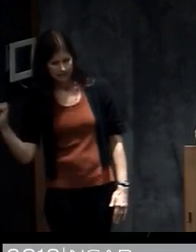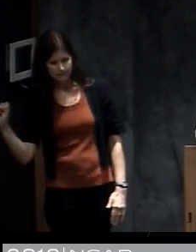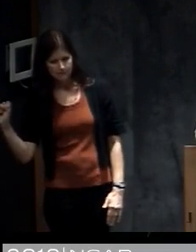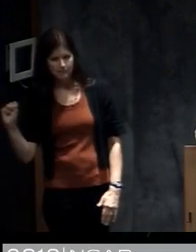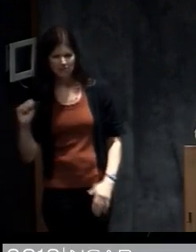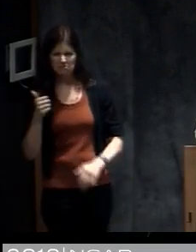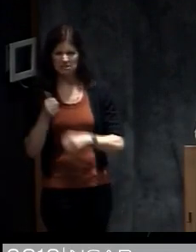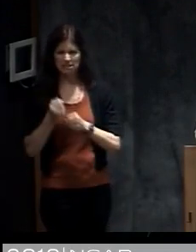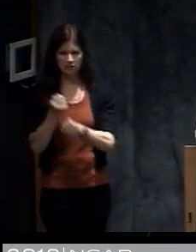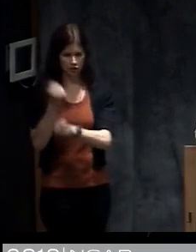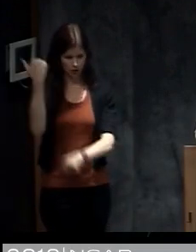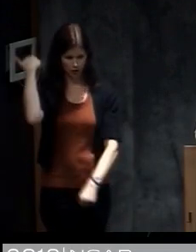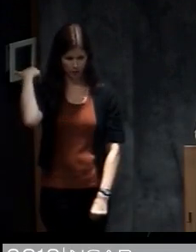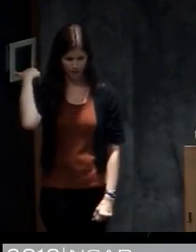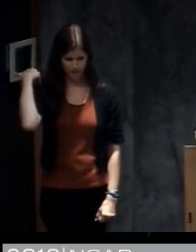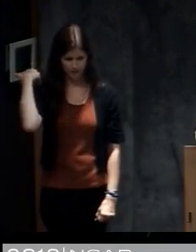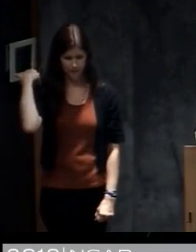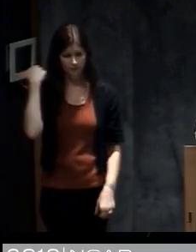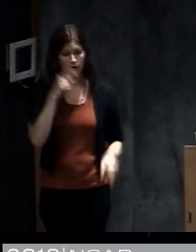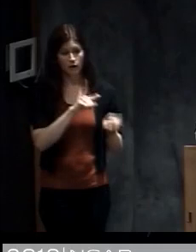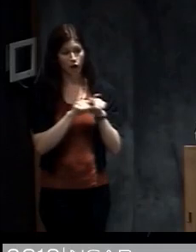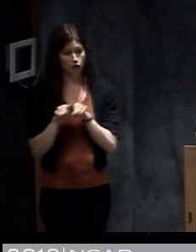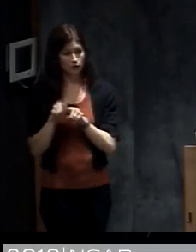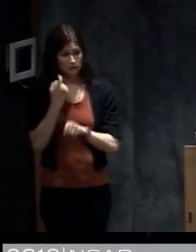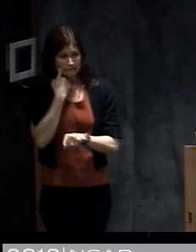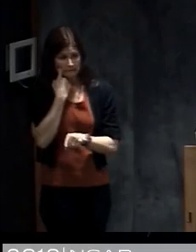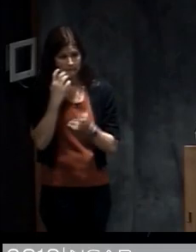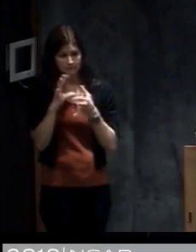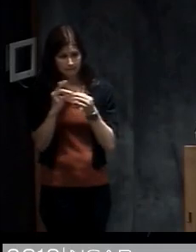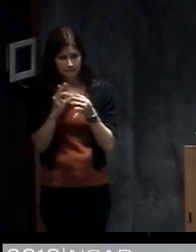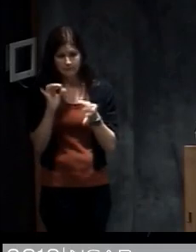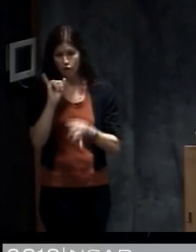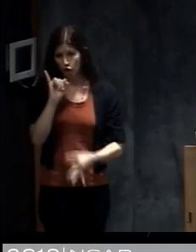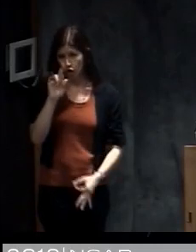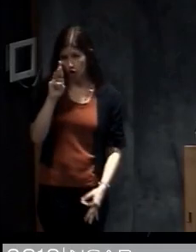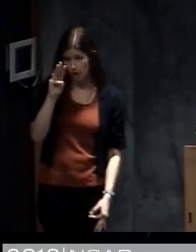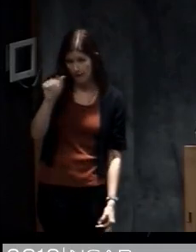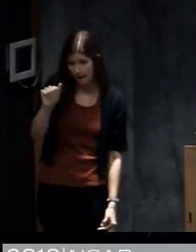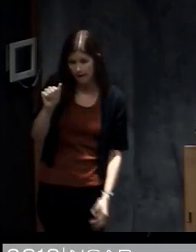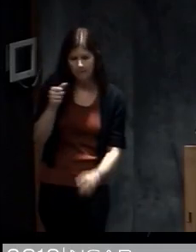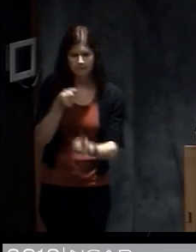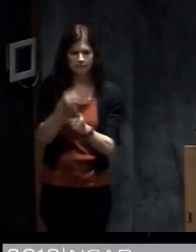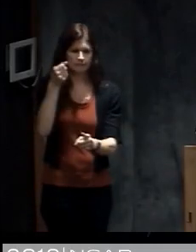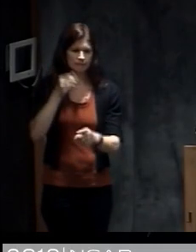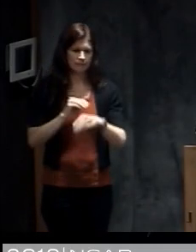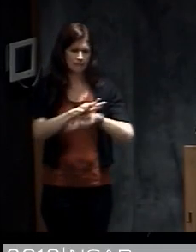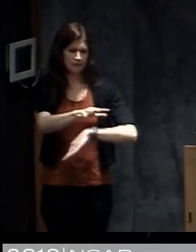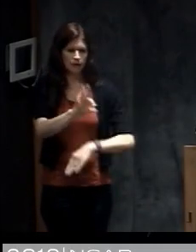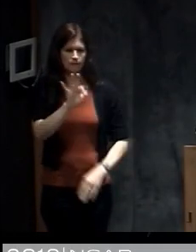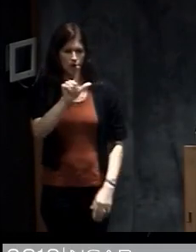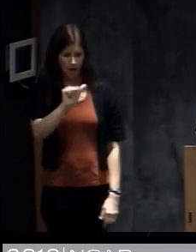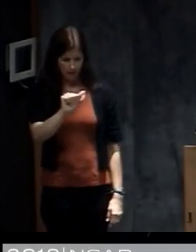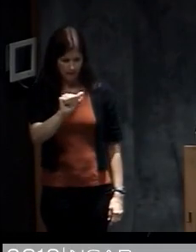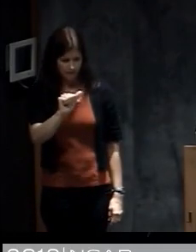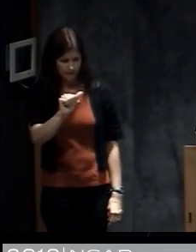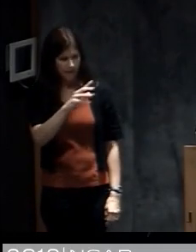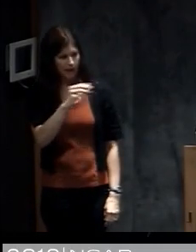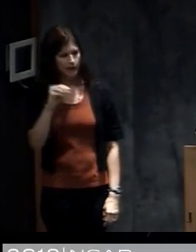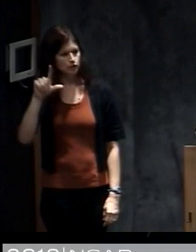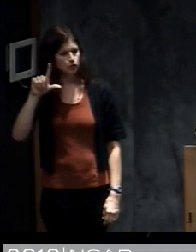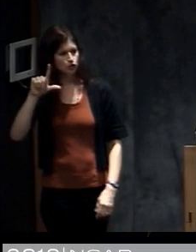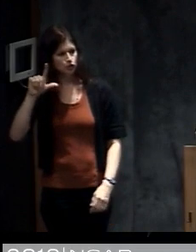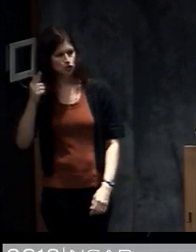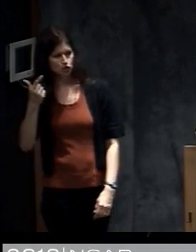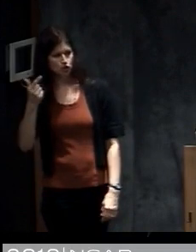there was also Hurricane Irma that I just mentioned from this past season which affected Florida and then Irma also affected the Georgia and South